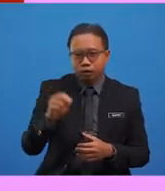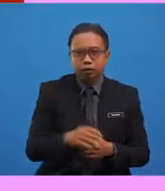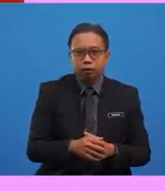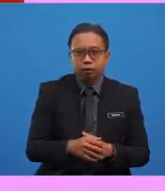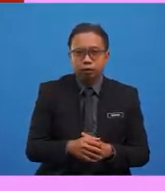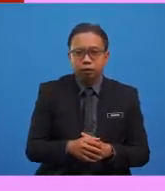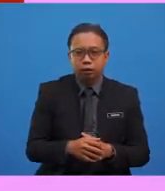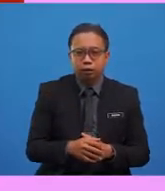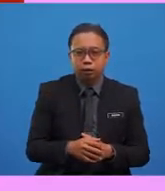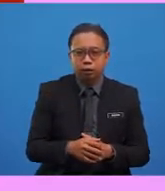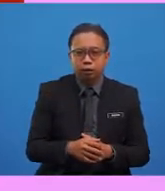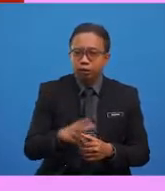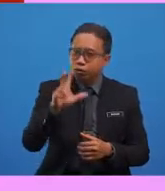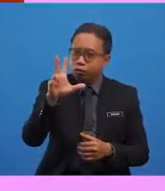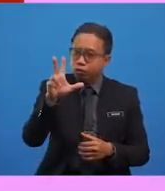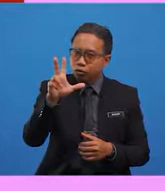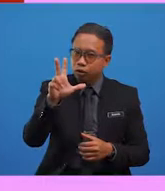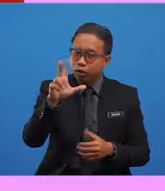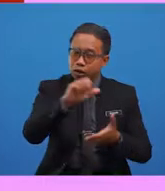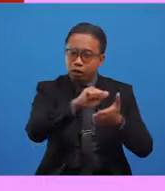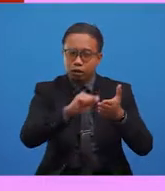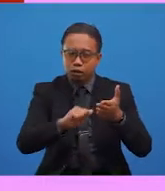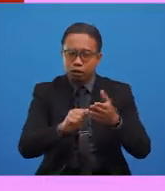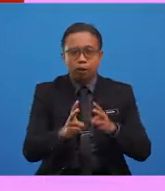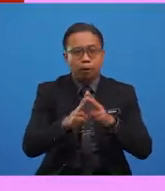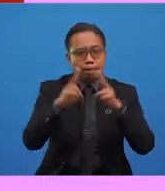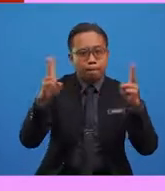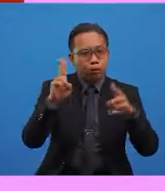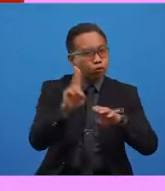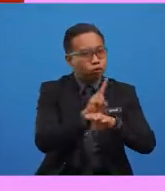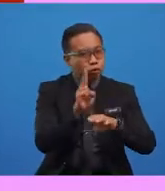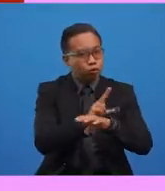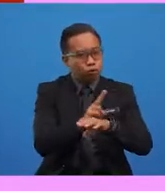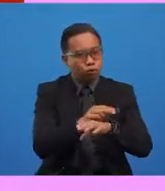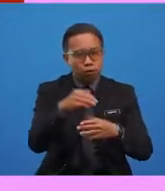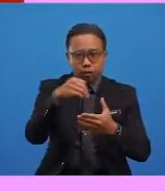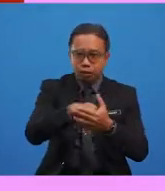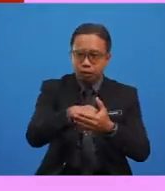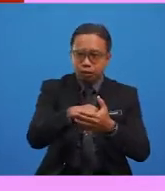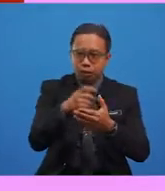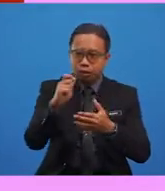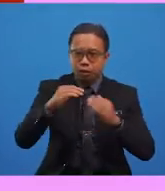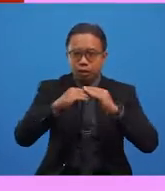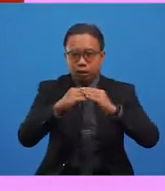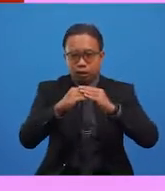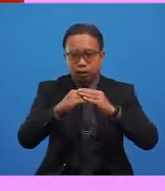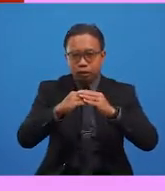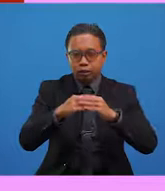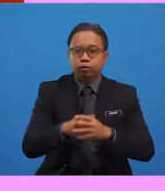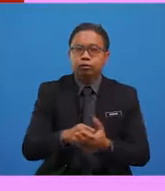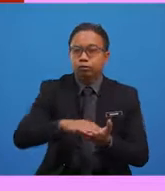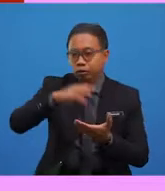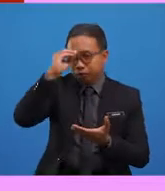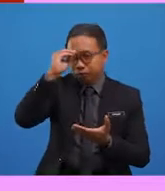three articles that are the most used commonly in the English language. Do you